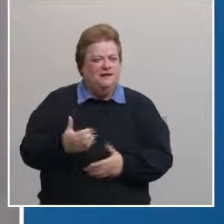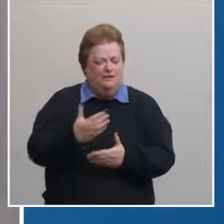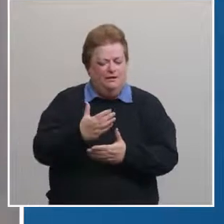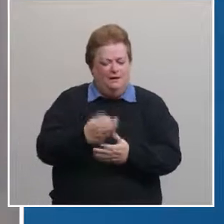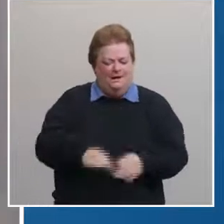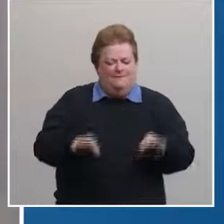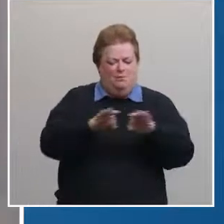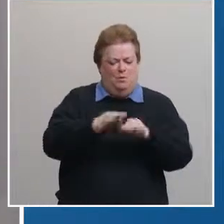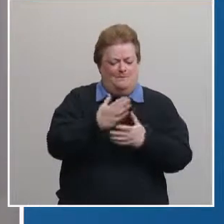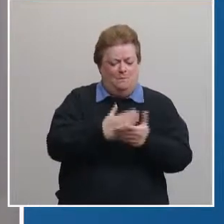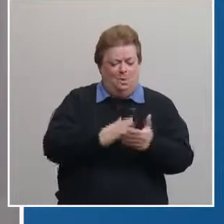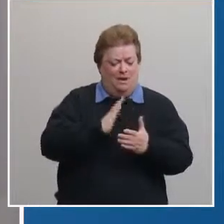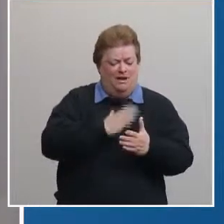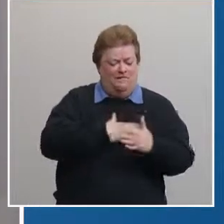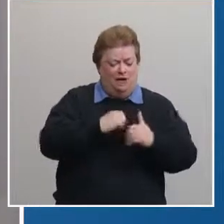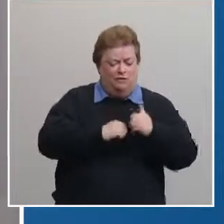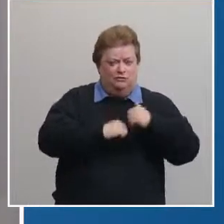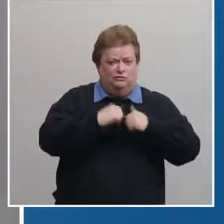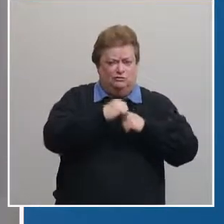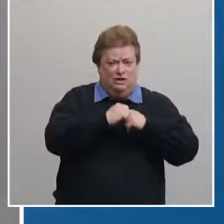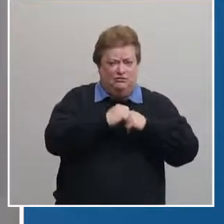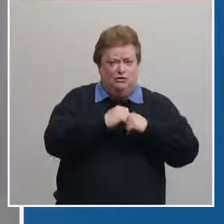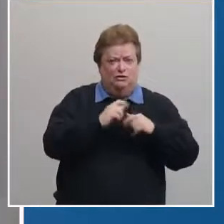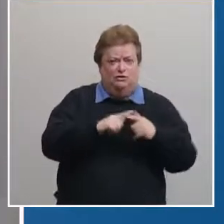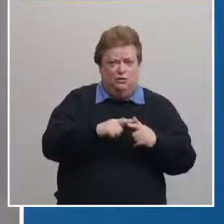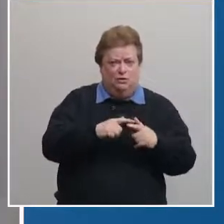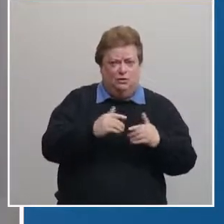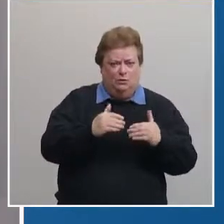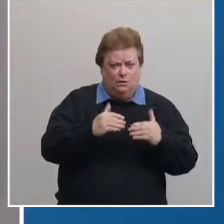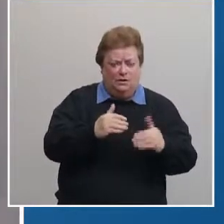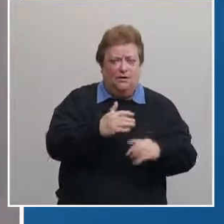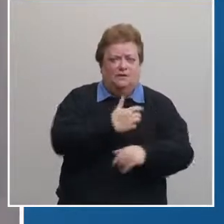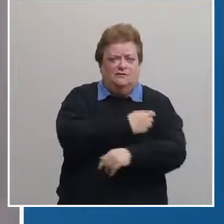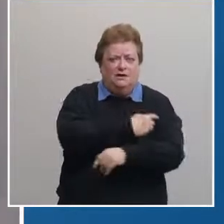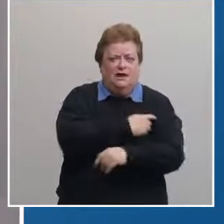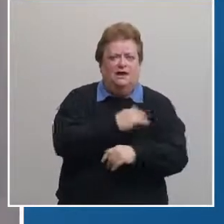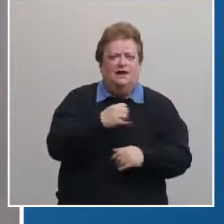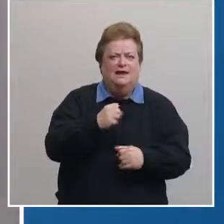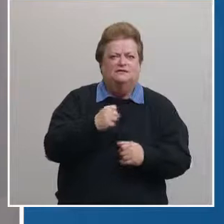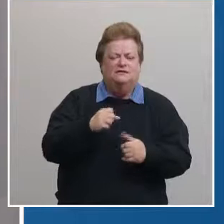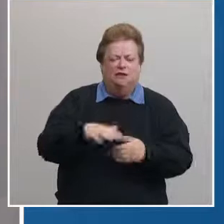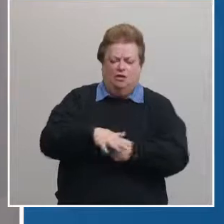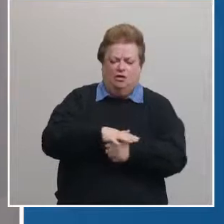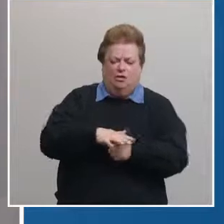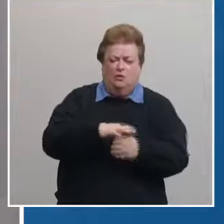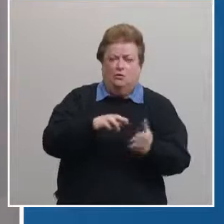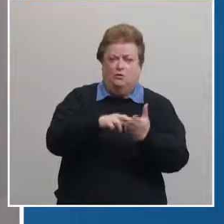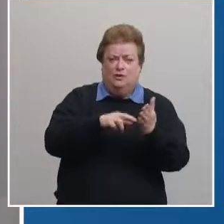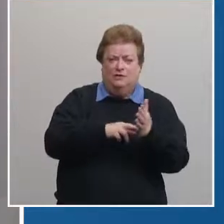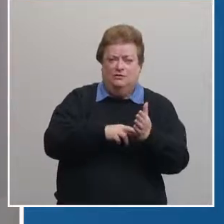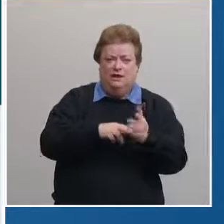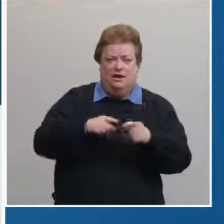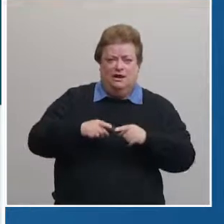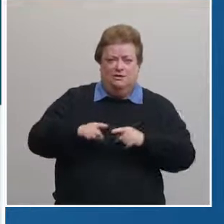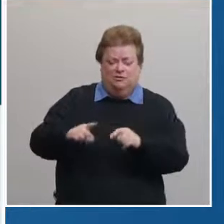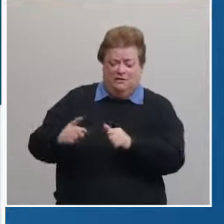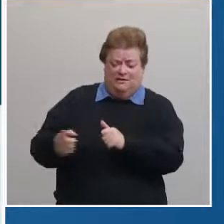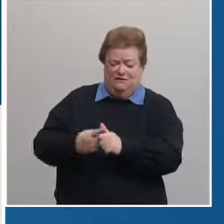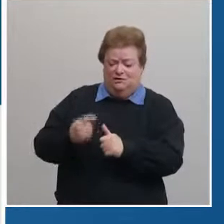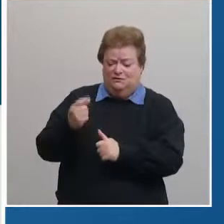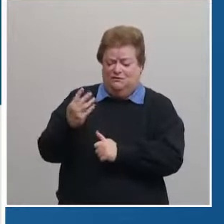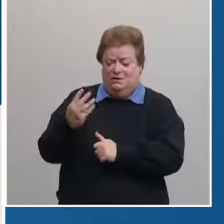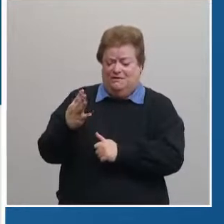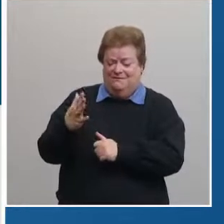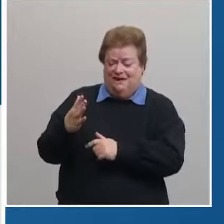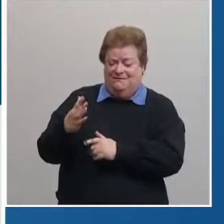infrastructure we've built in order to turn vaccines into vaccinations is our local registry and during the first 45 minutes that our health